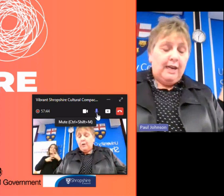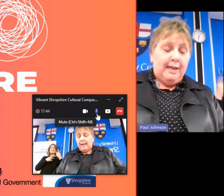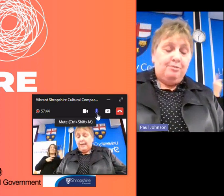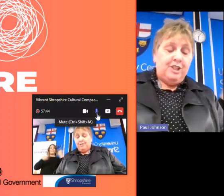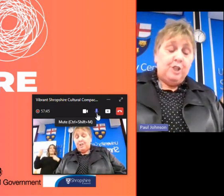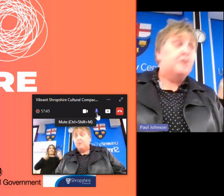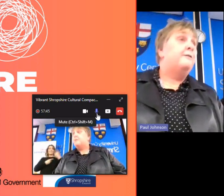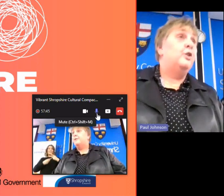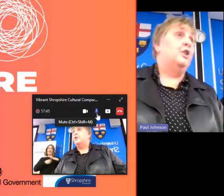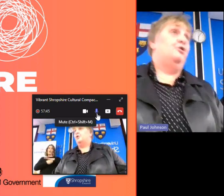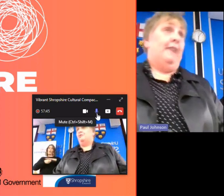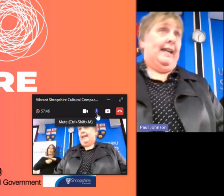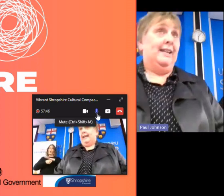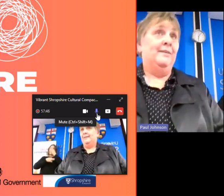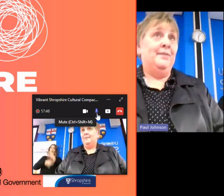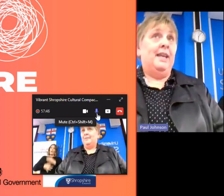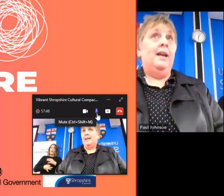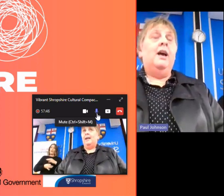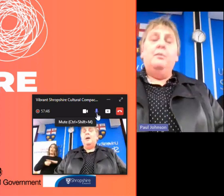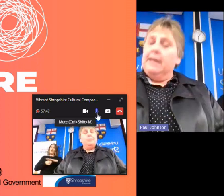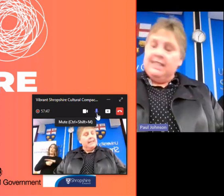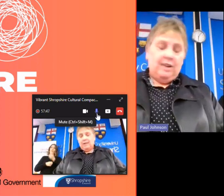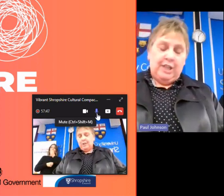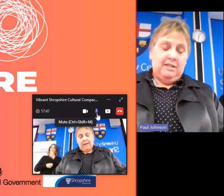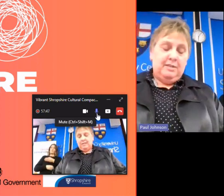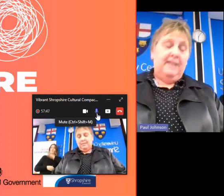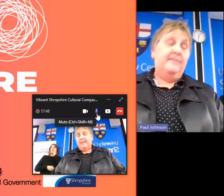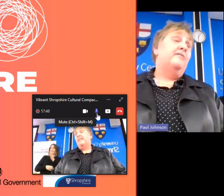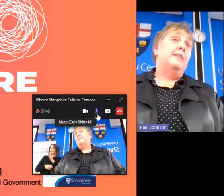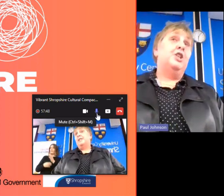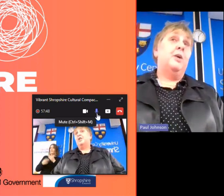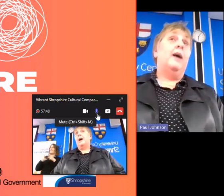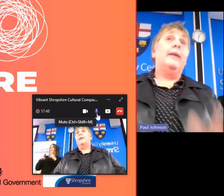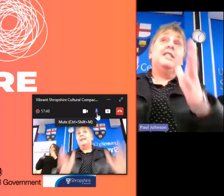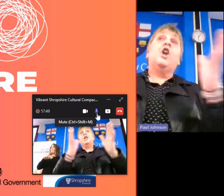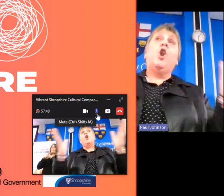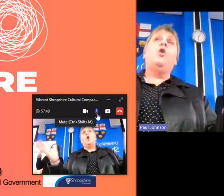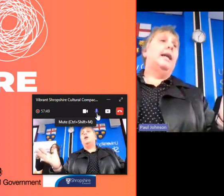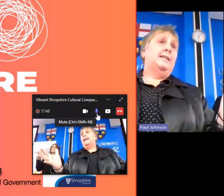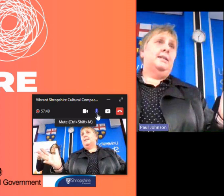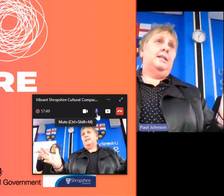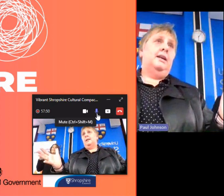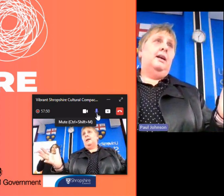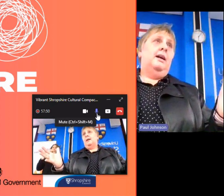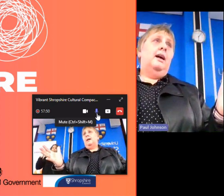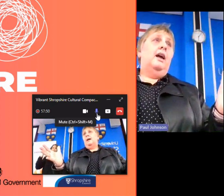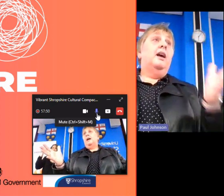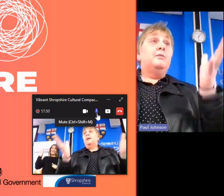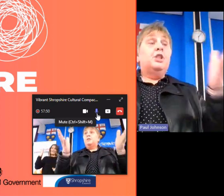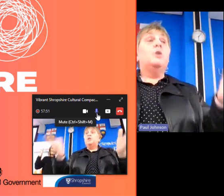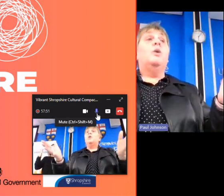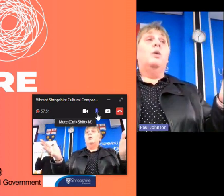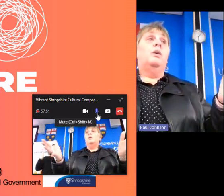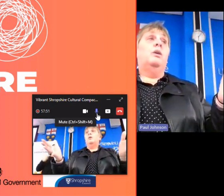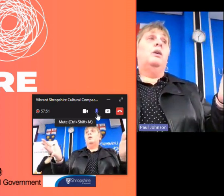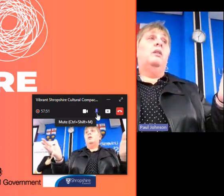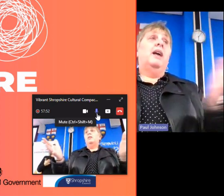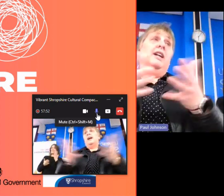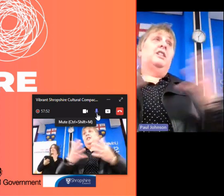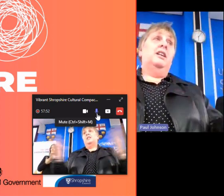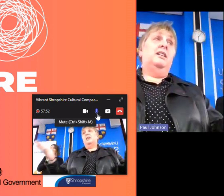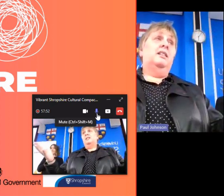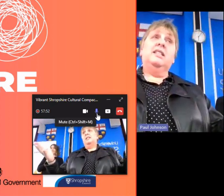locally produced food and drink please don't shout at me if i've missed you out it's a long list and i'm sure